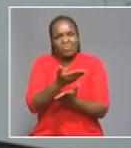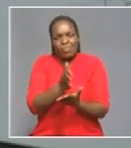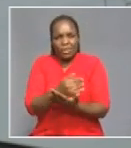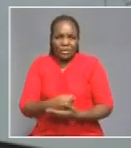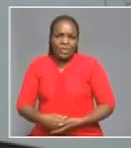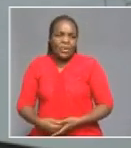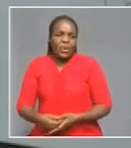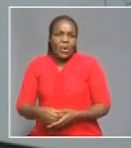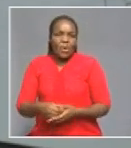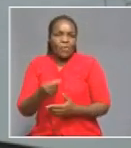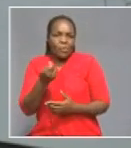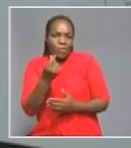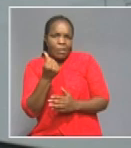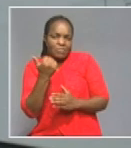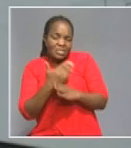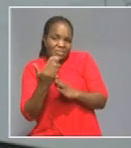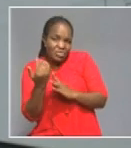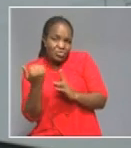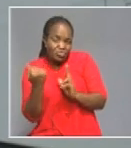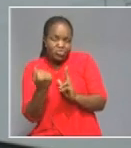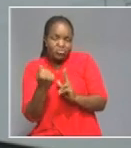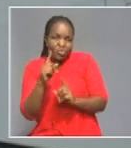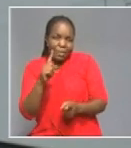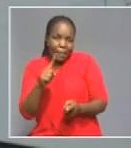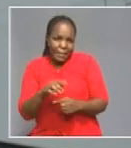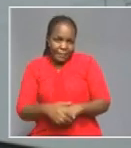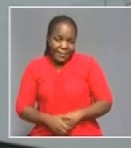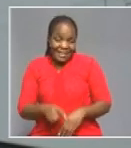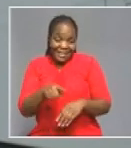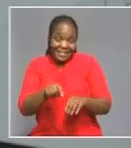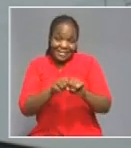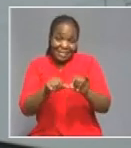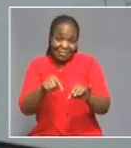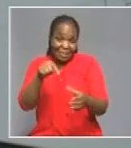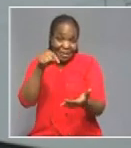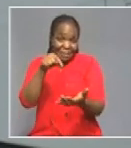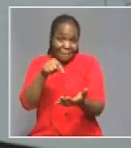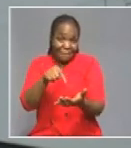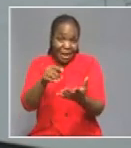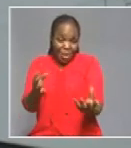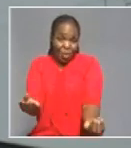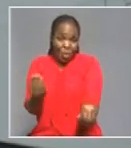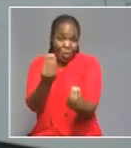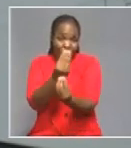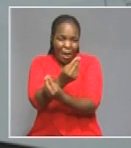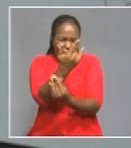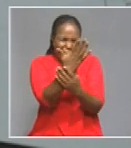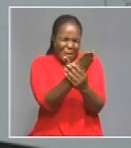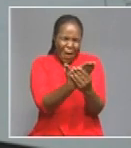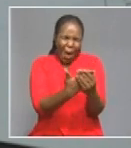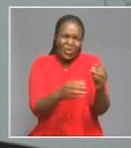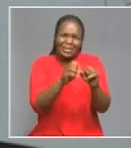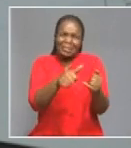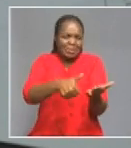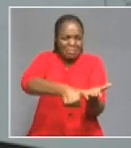financial fraud will be minimized. The biometric system will replace the biometric fingerprint system